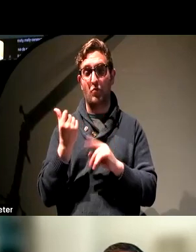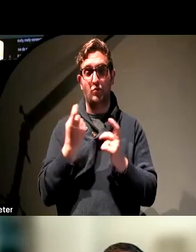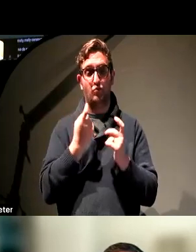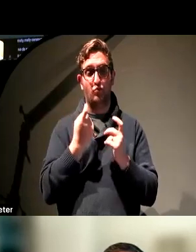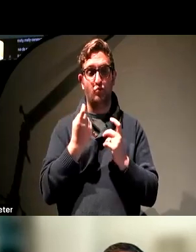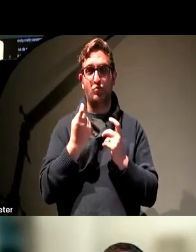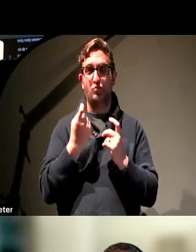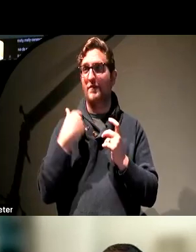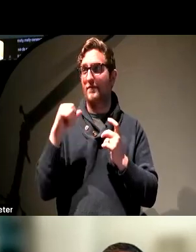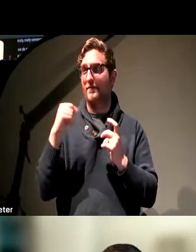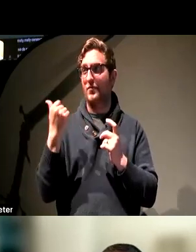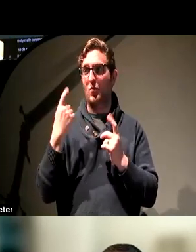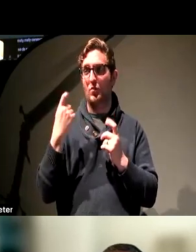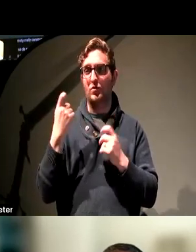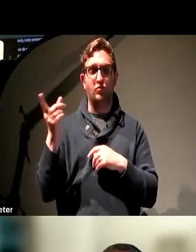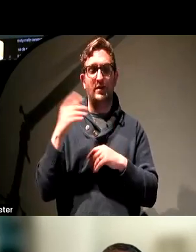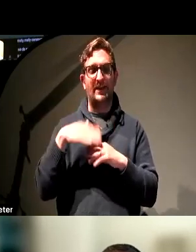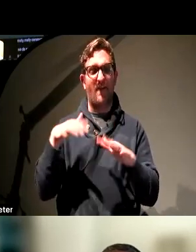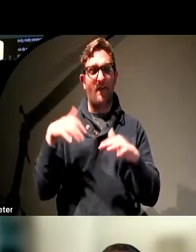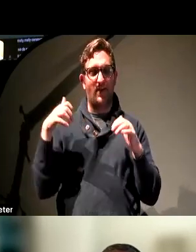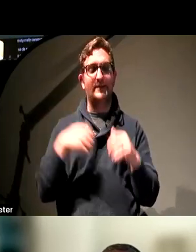We have another question from a person in our audience.